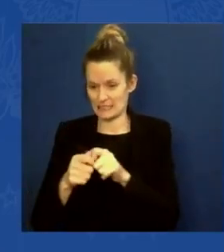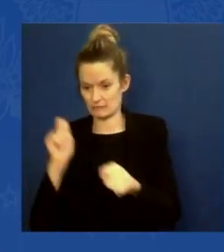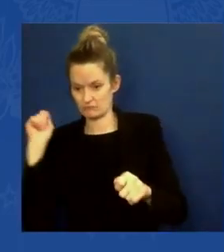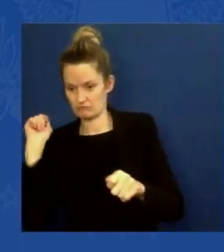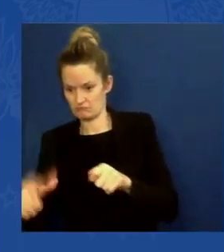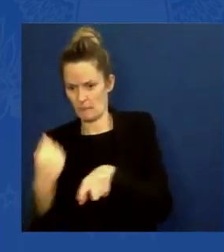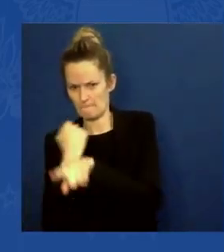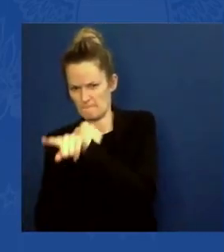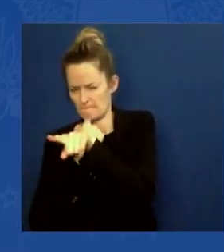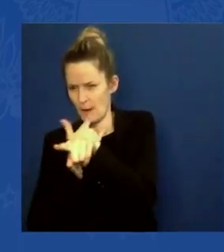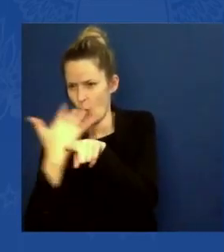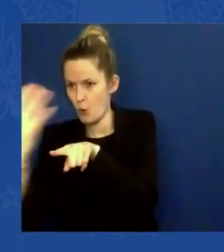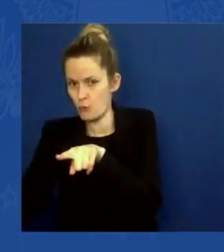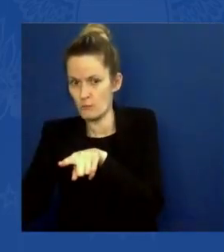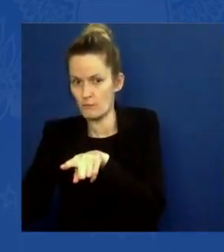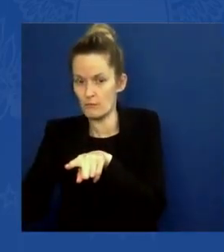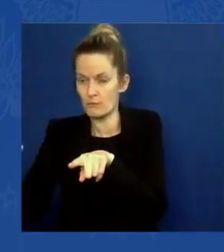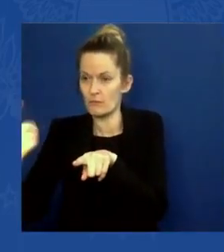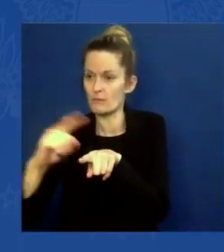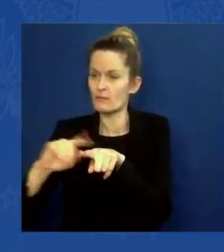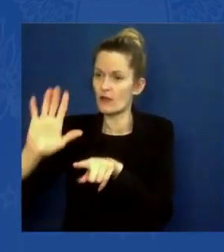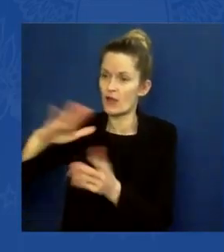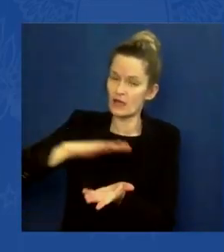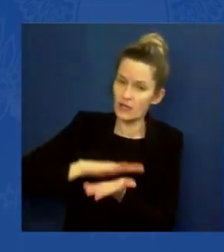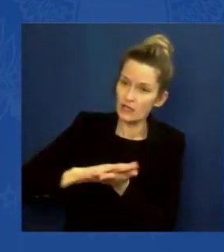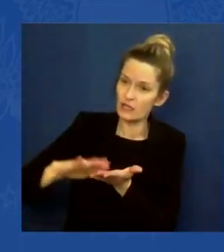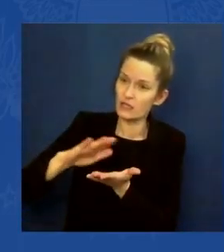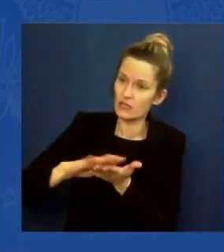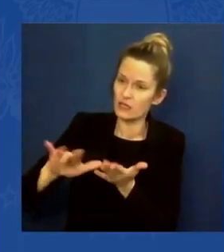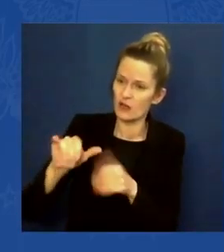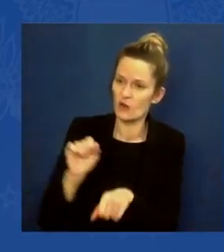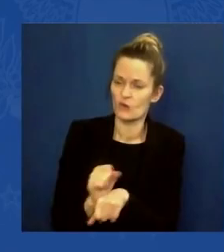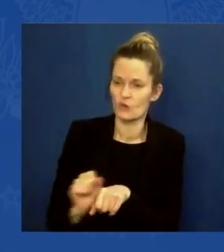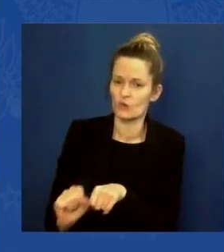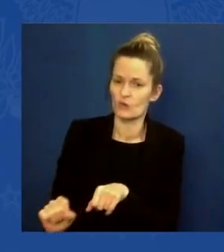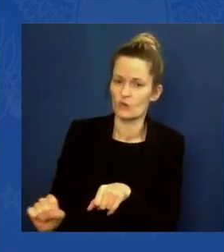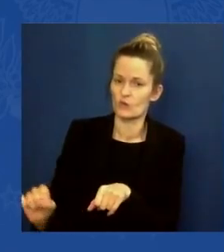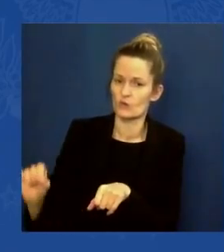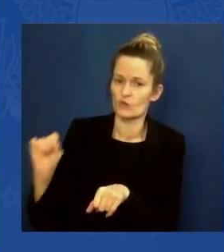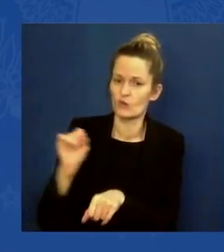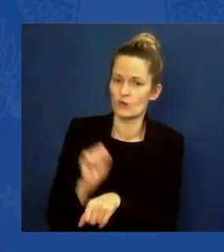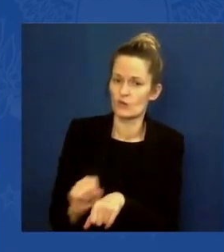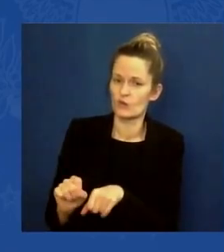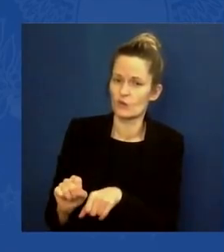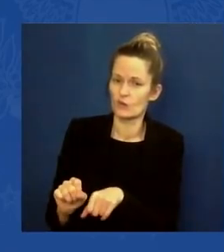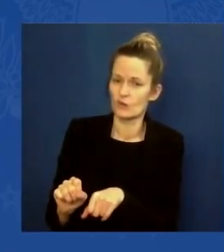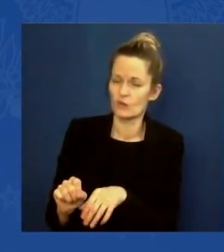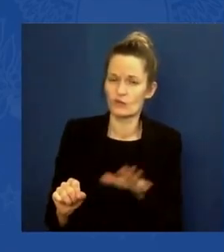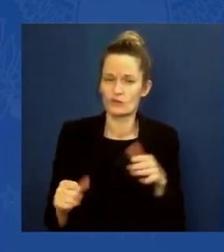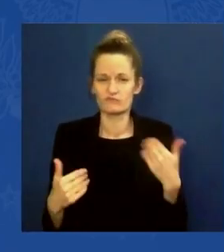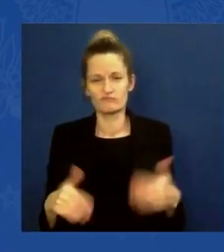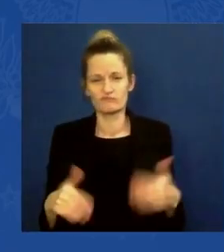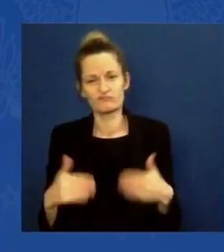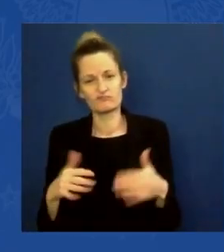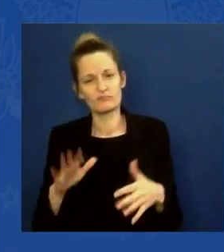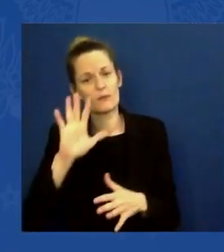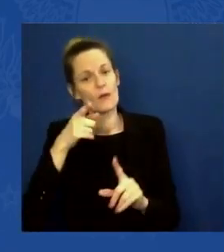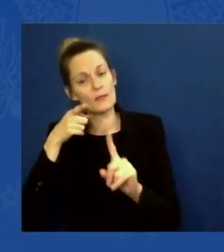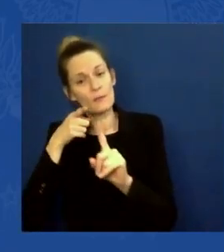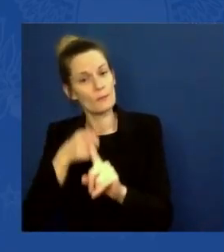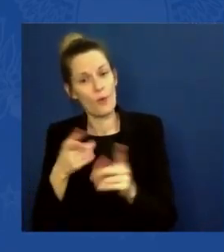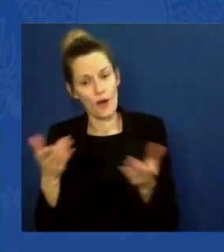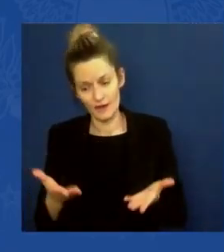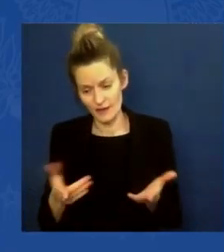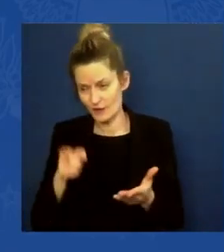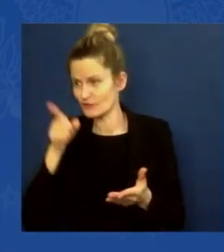red states or blue states. A drought or a fire doesn't see a property line. It doesn't care to give a